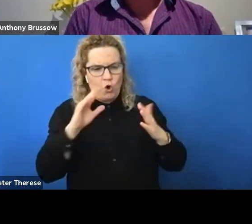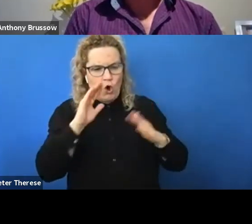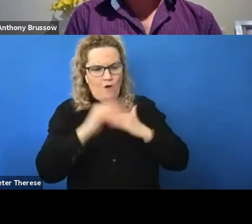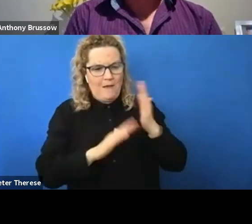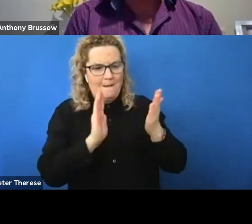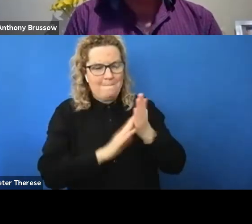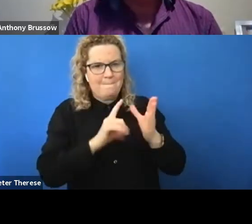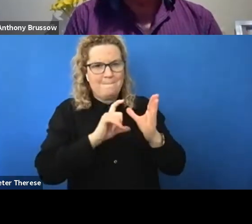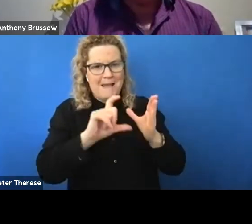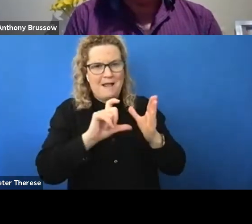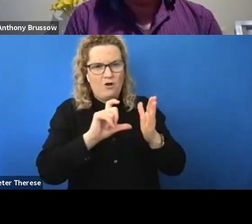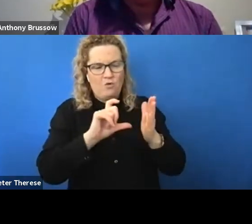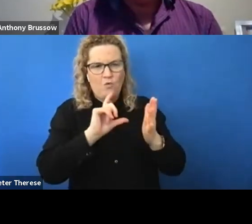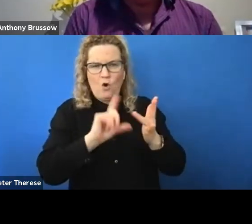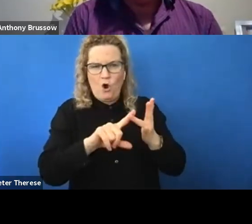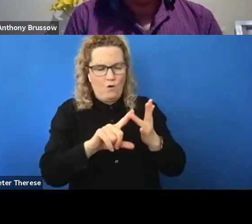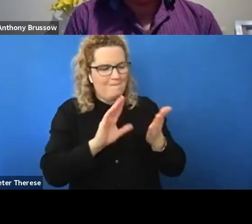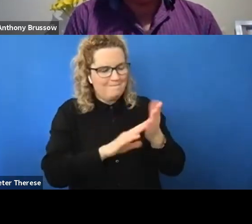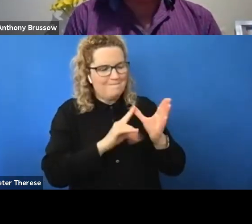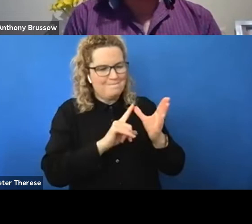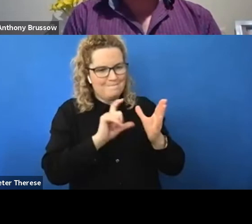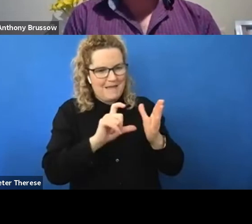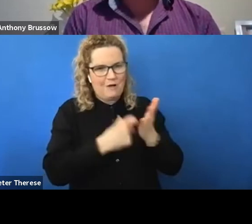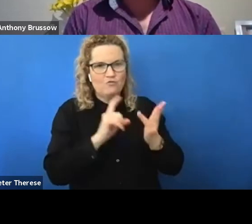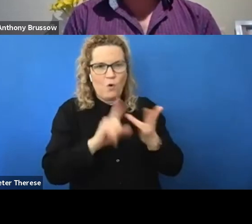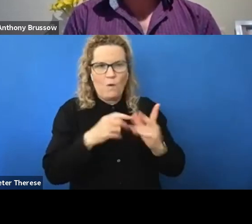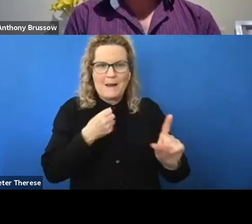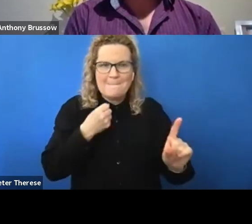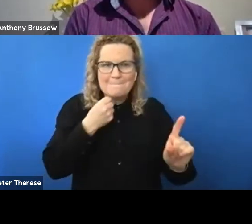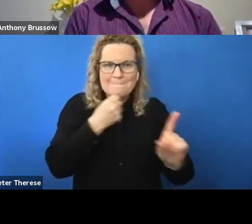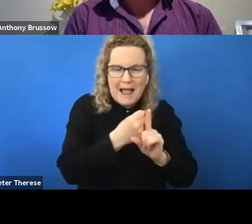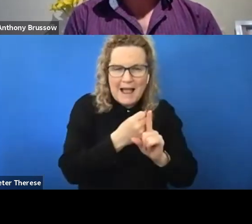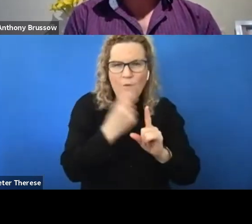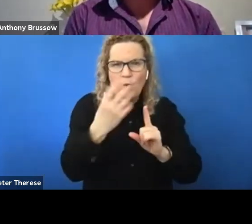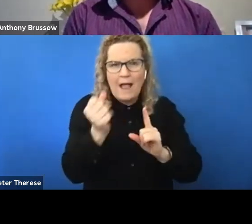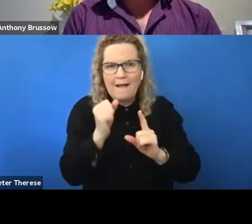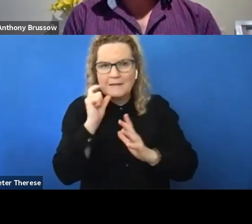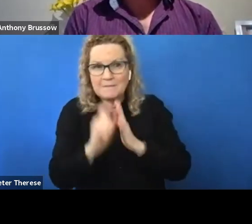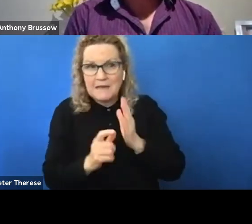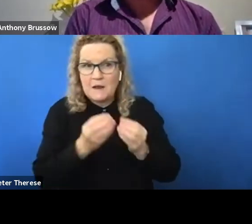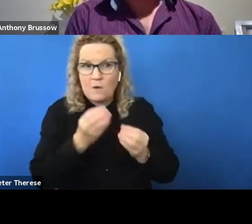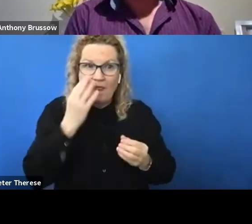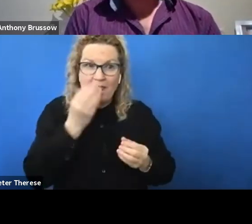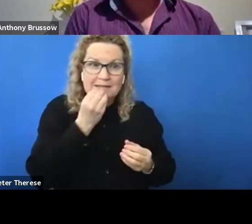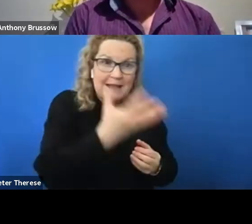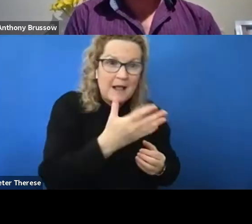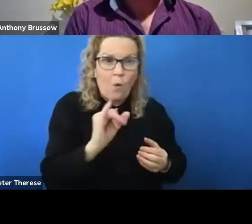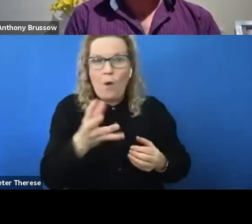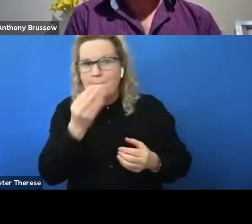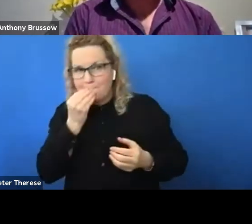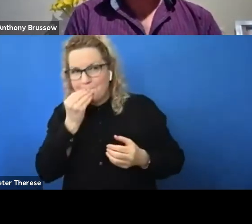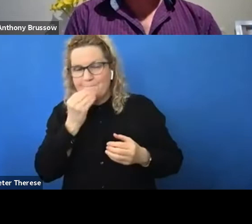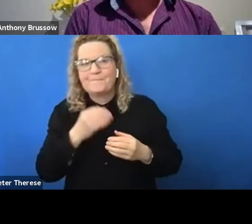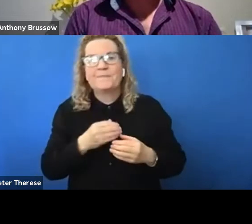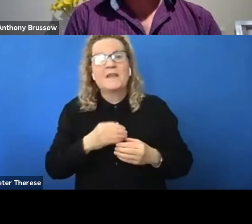impacts around disclosure for other people with disabilities. So that was the point of my question. Right. So my